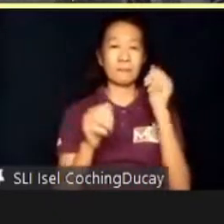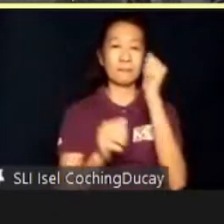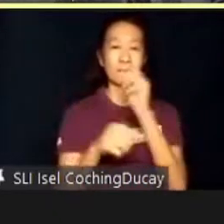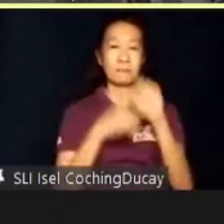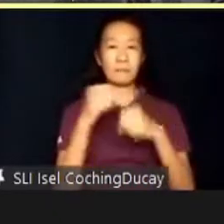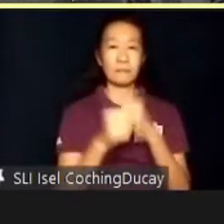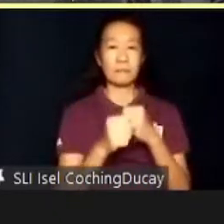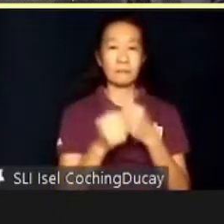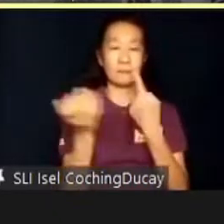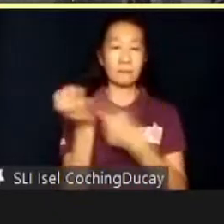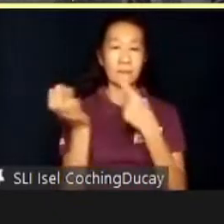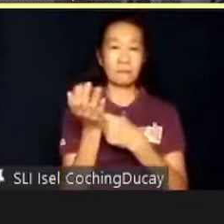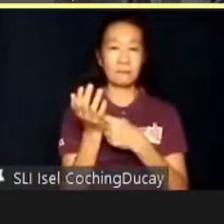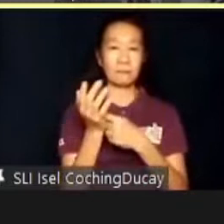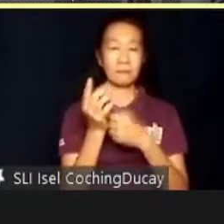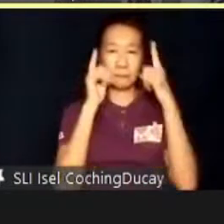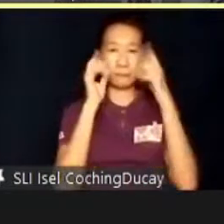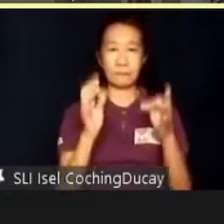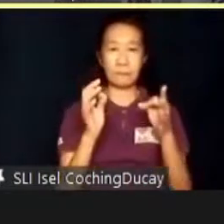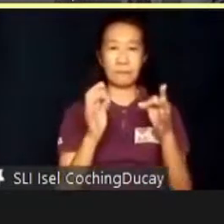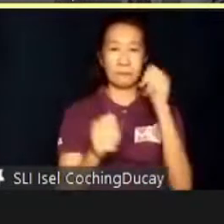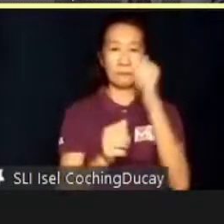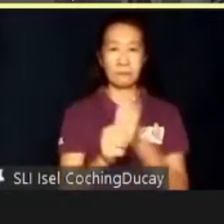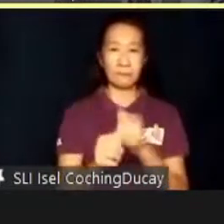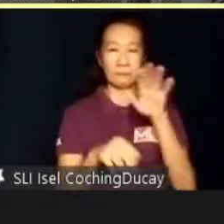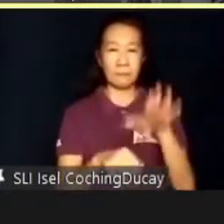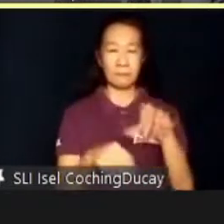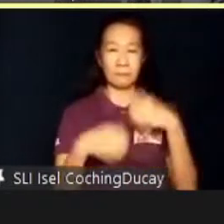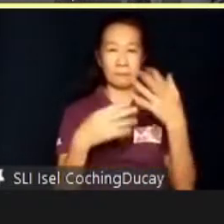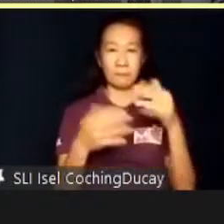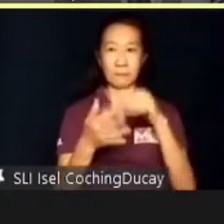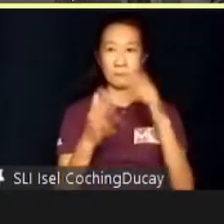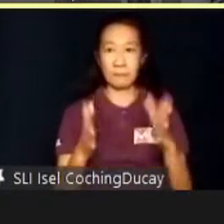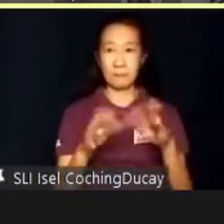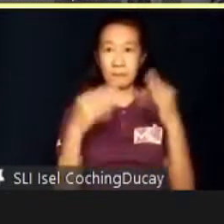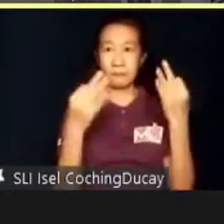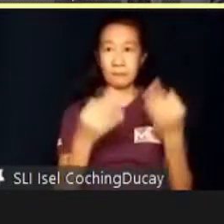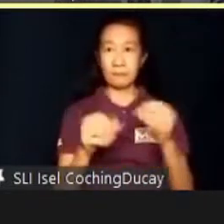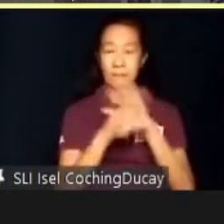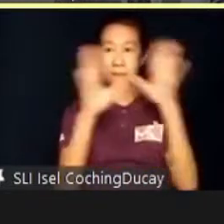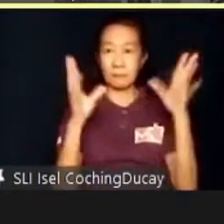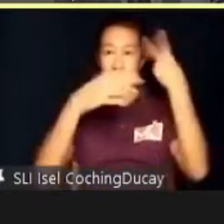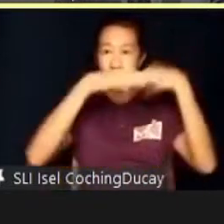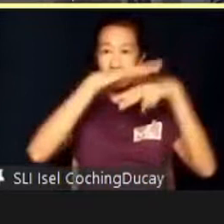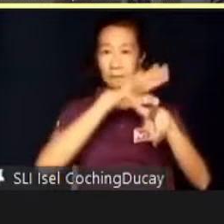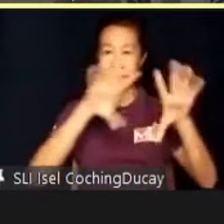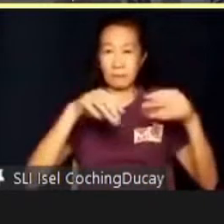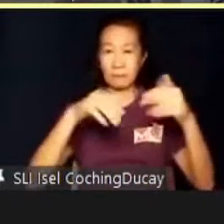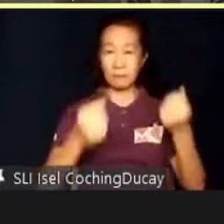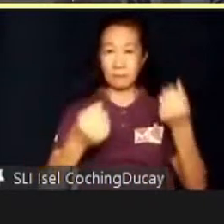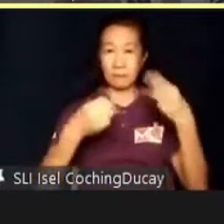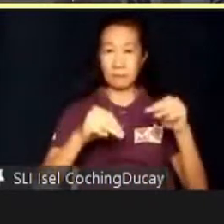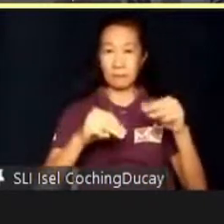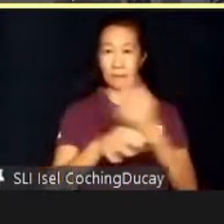on every child's educational path, giving students and their families a clearer vision of how they might